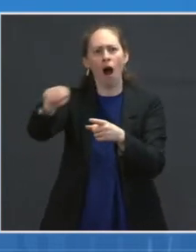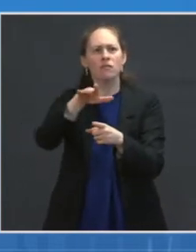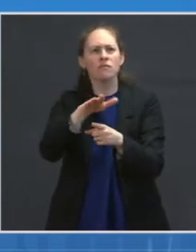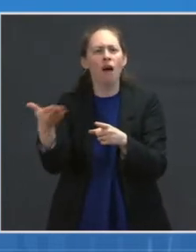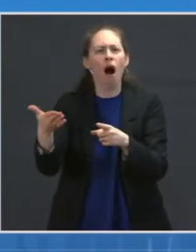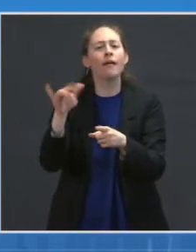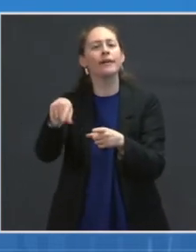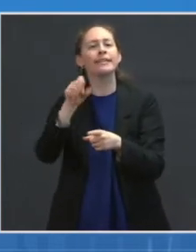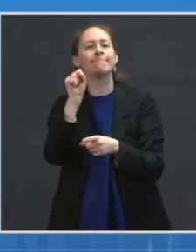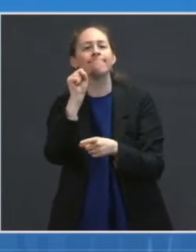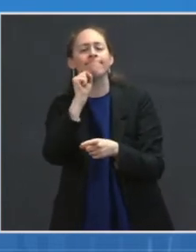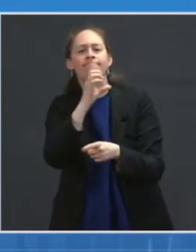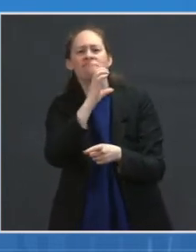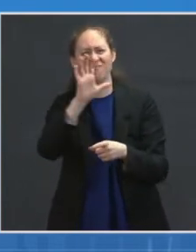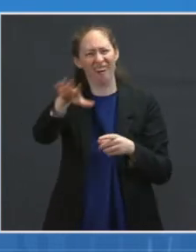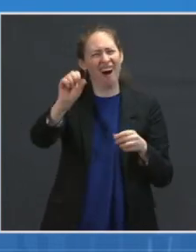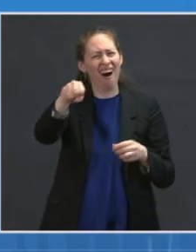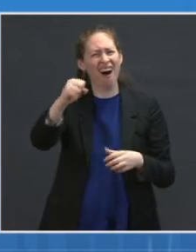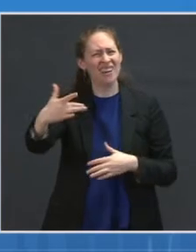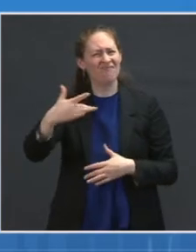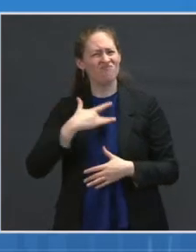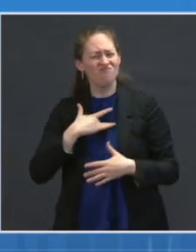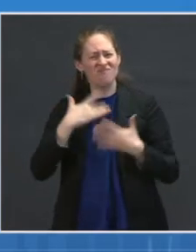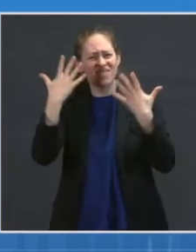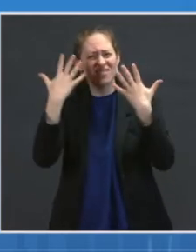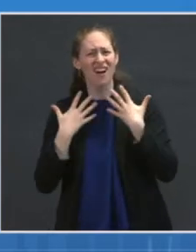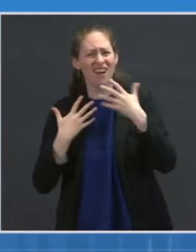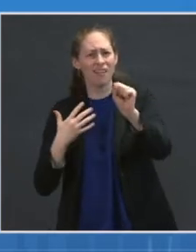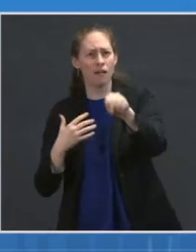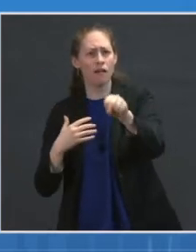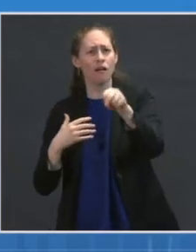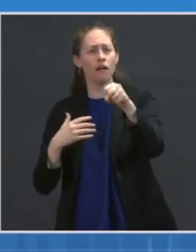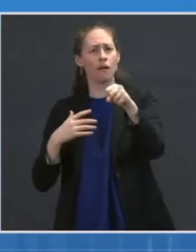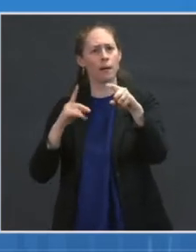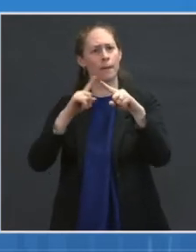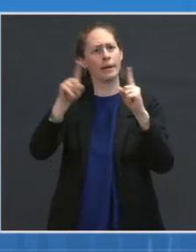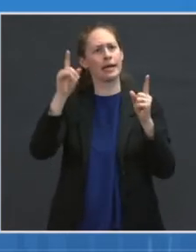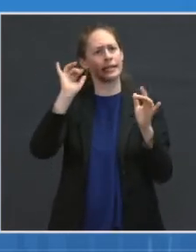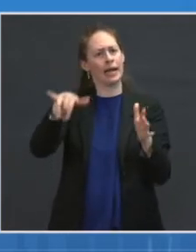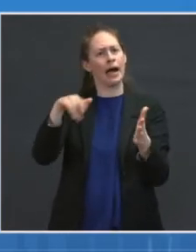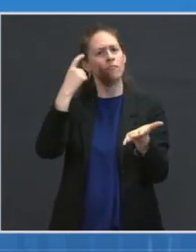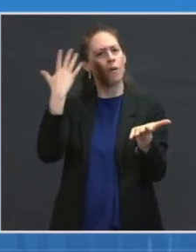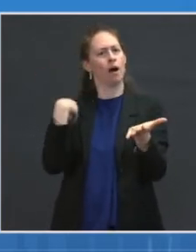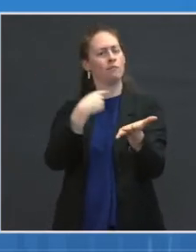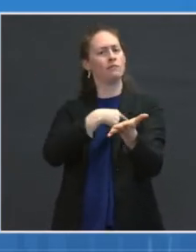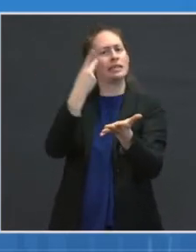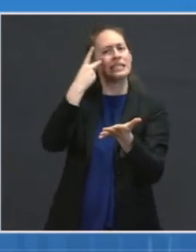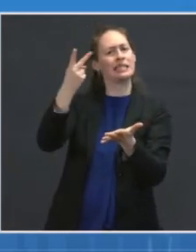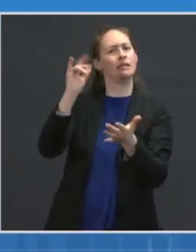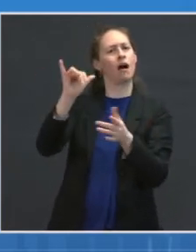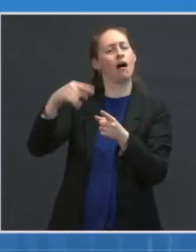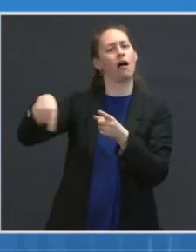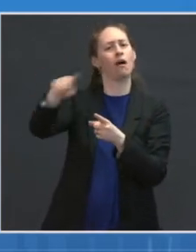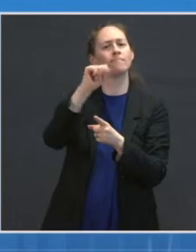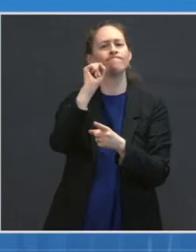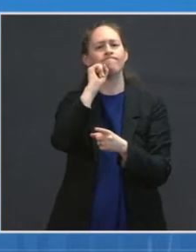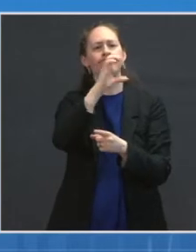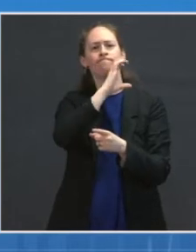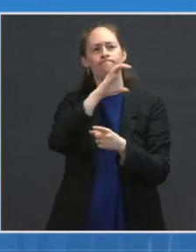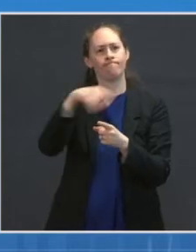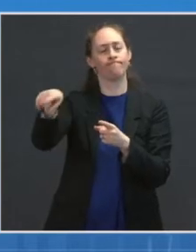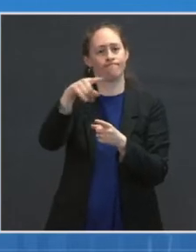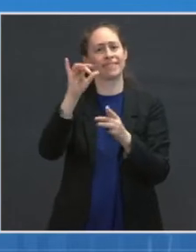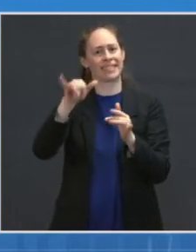unfortunate, was consistent with the expected background death rate in this demographic. I want to emphasize that we have